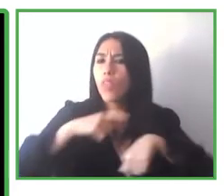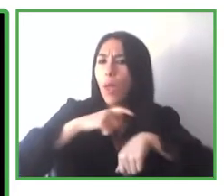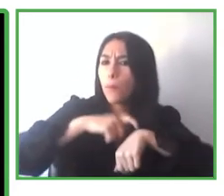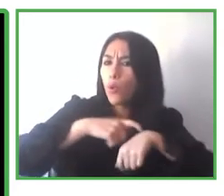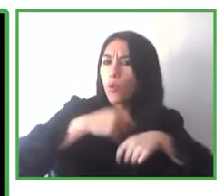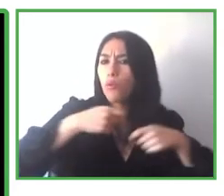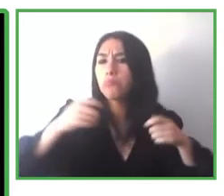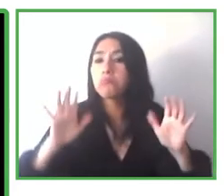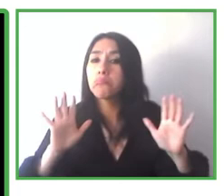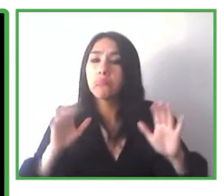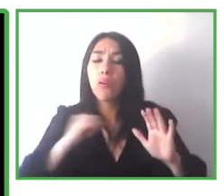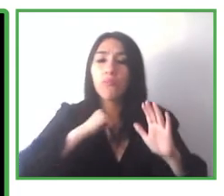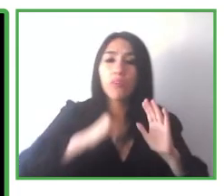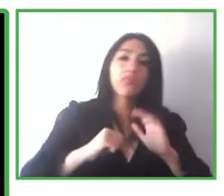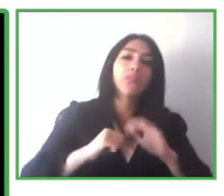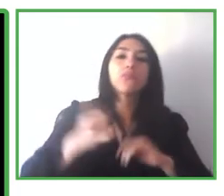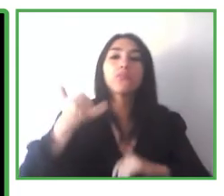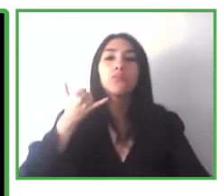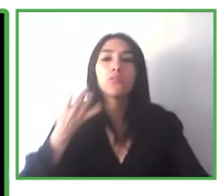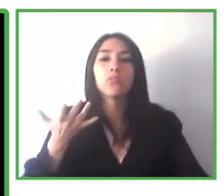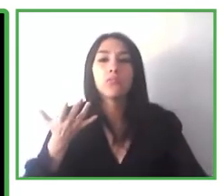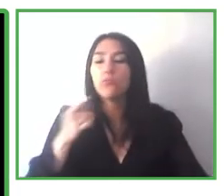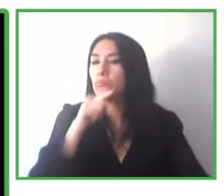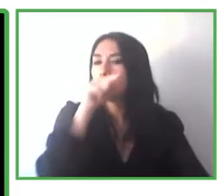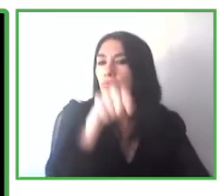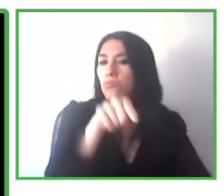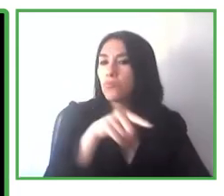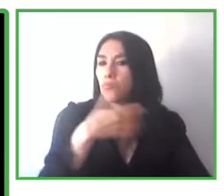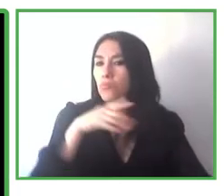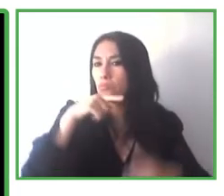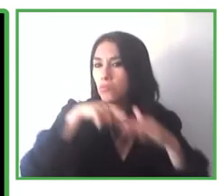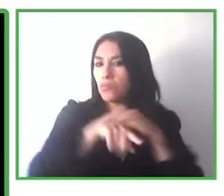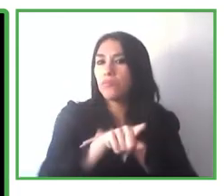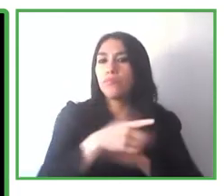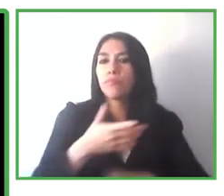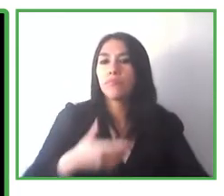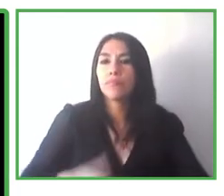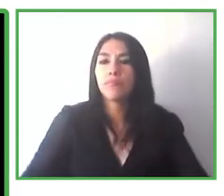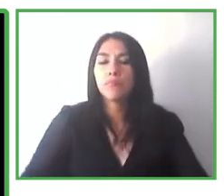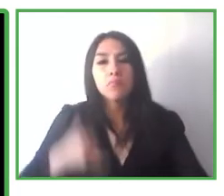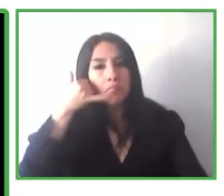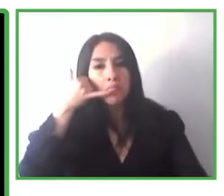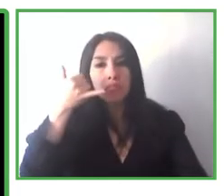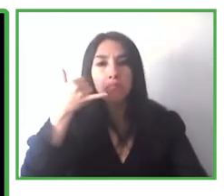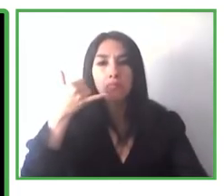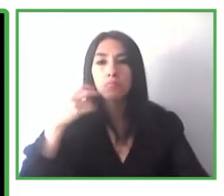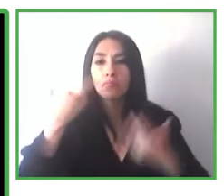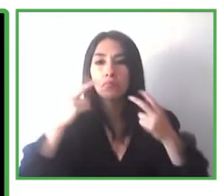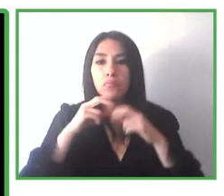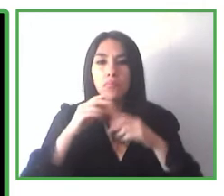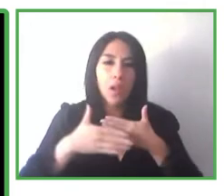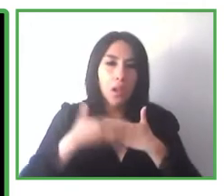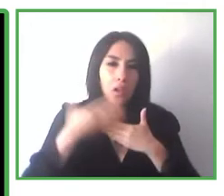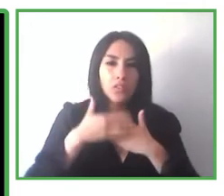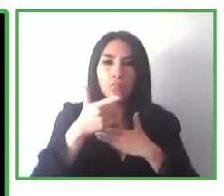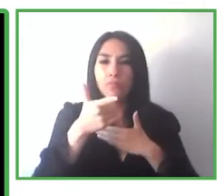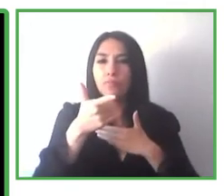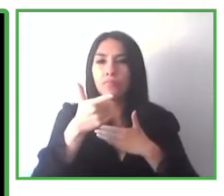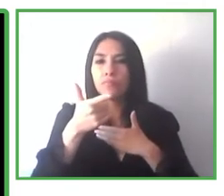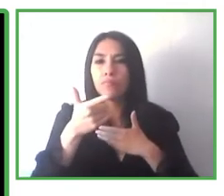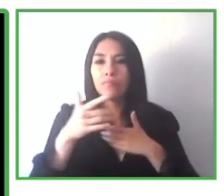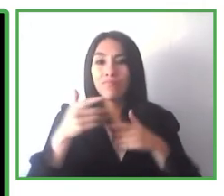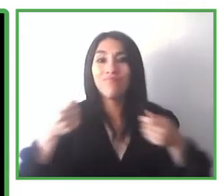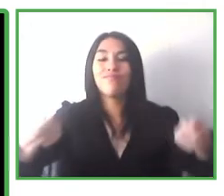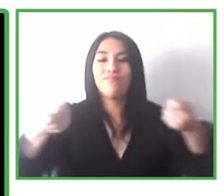So this app is going to tell you, you can actually have a sign as special indications for a wheelchair